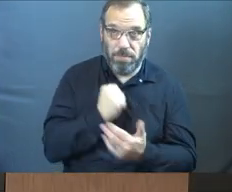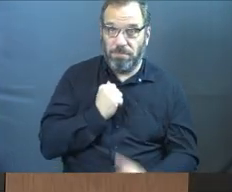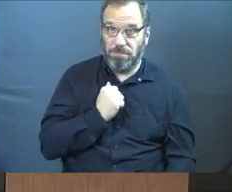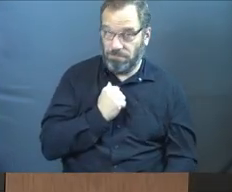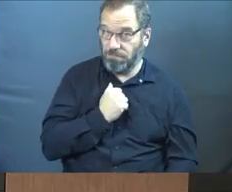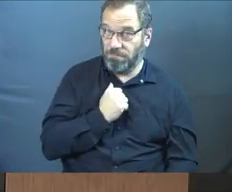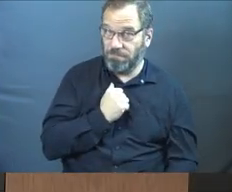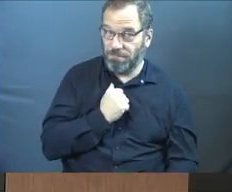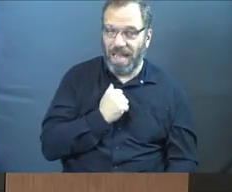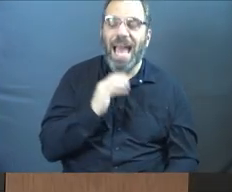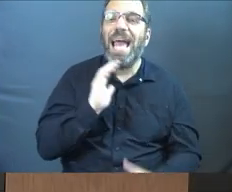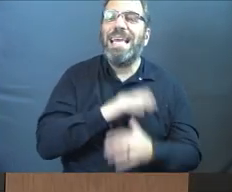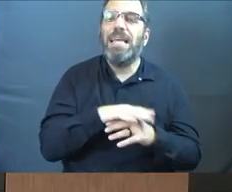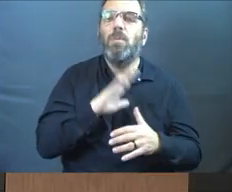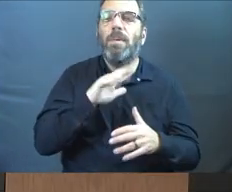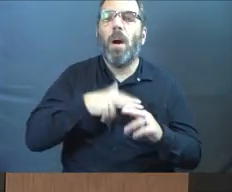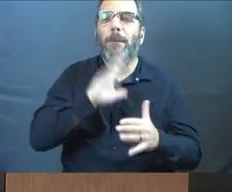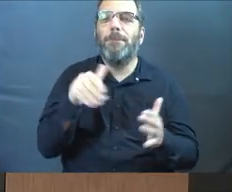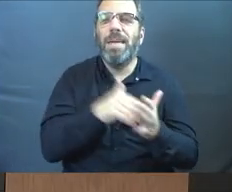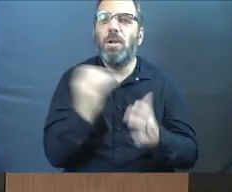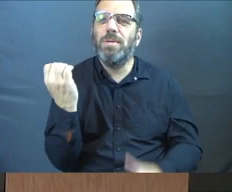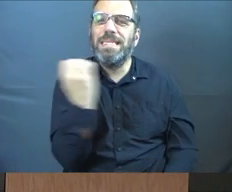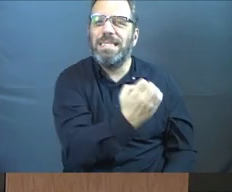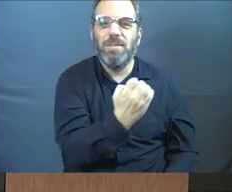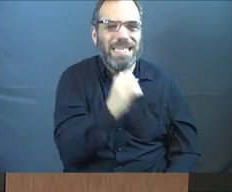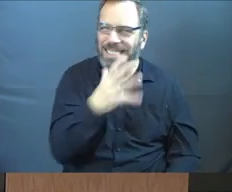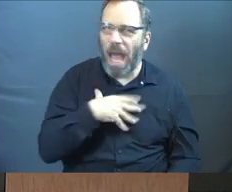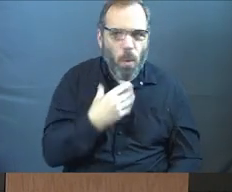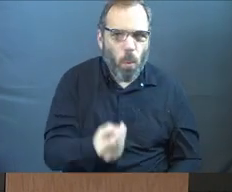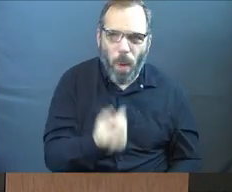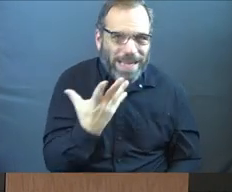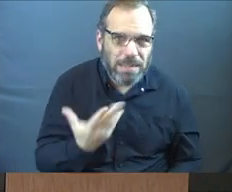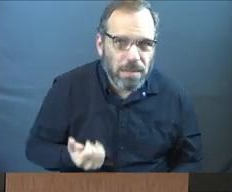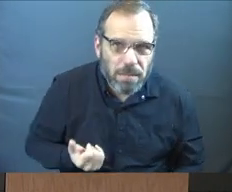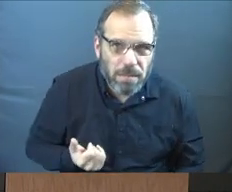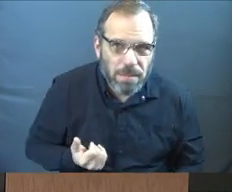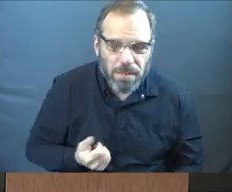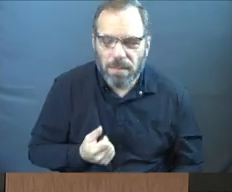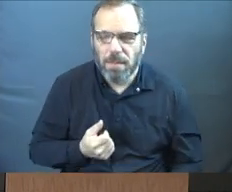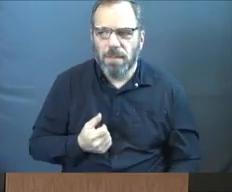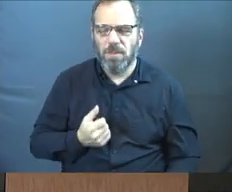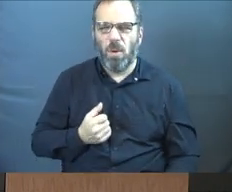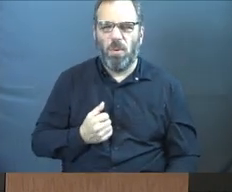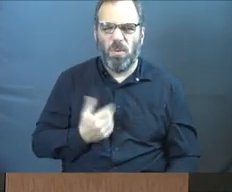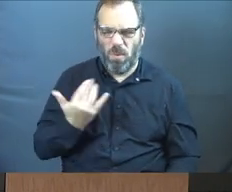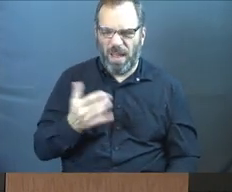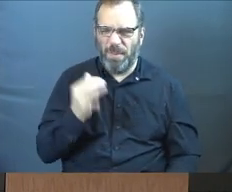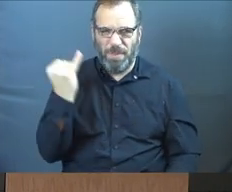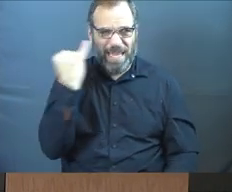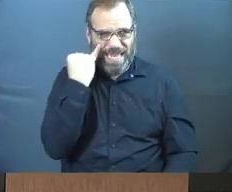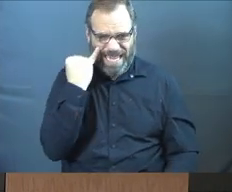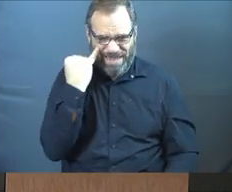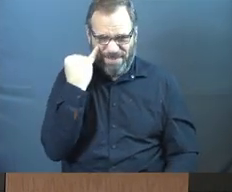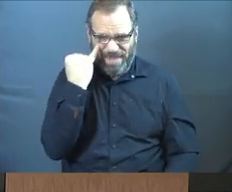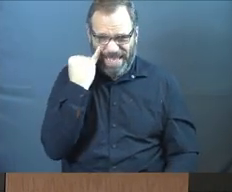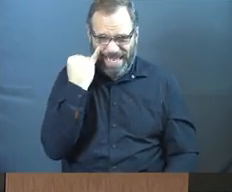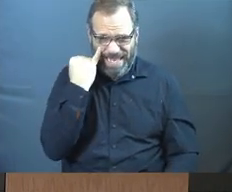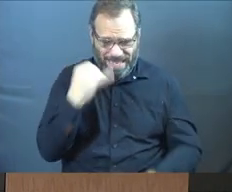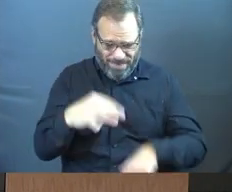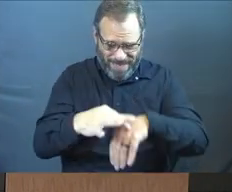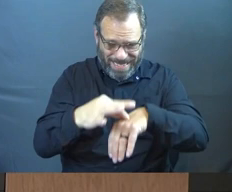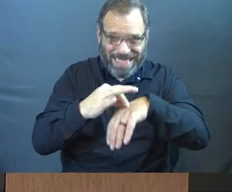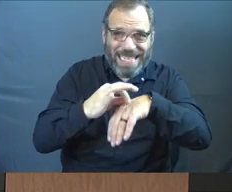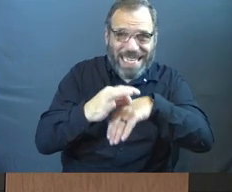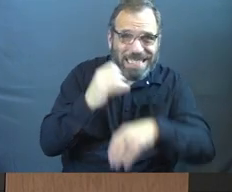Amen. He's Middle Eastern. He's not white. So why would, if he's got skin